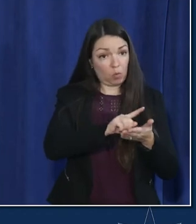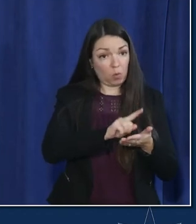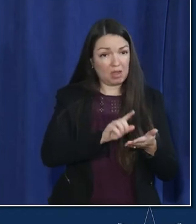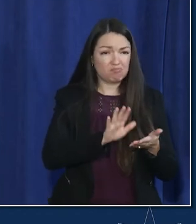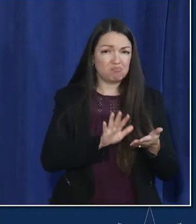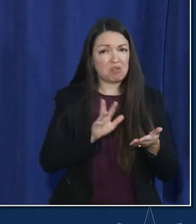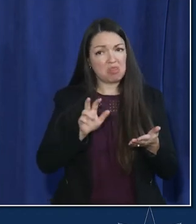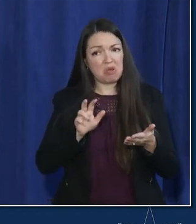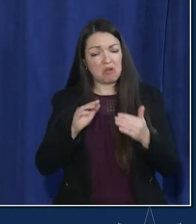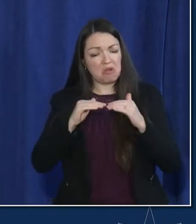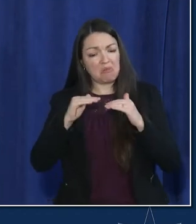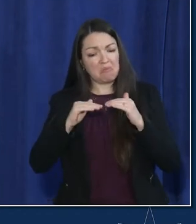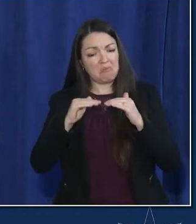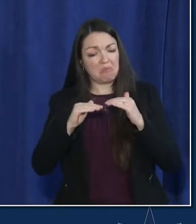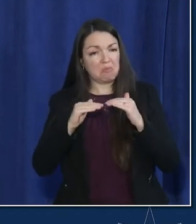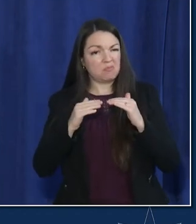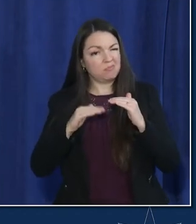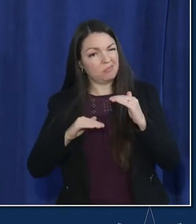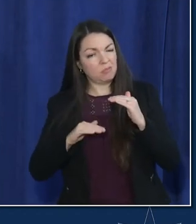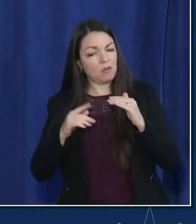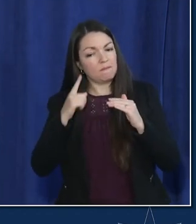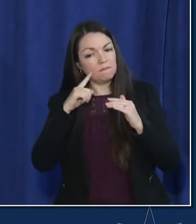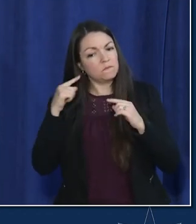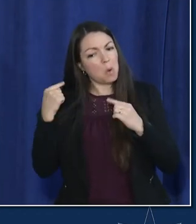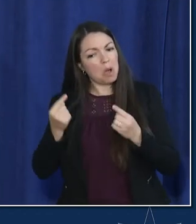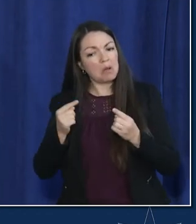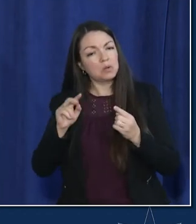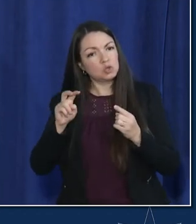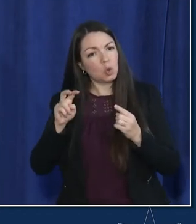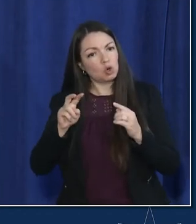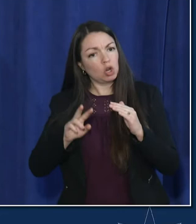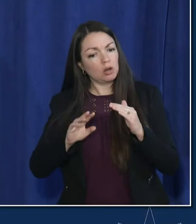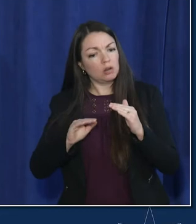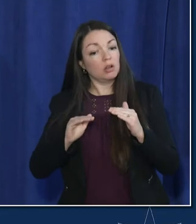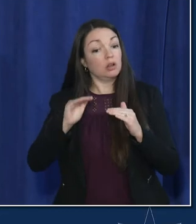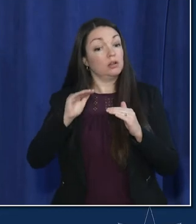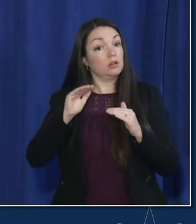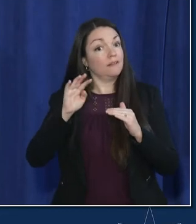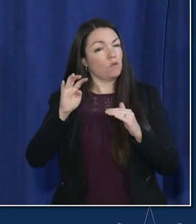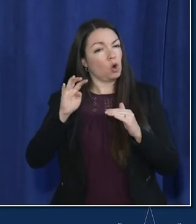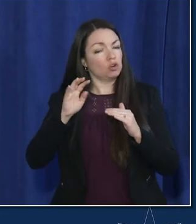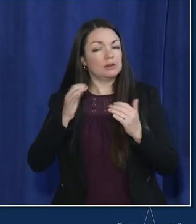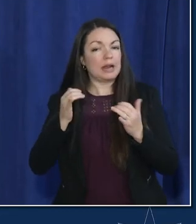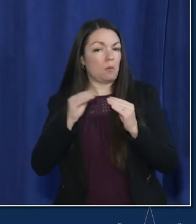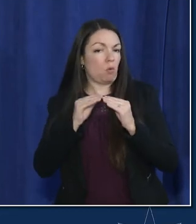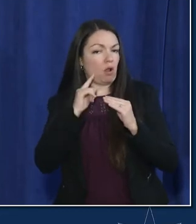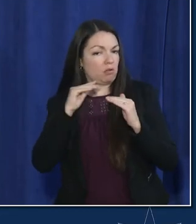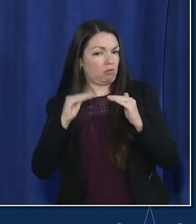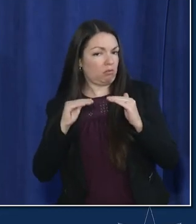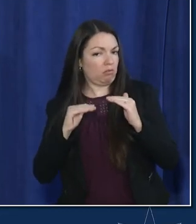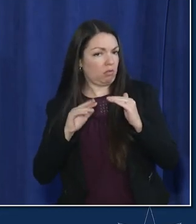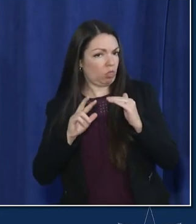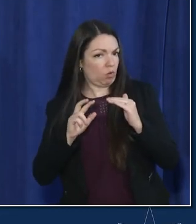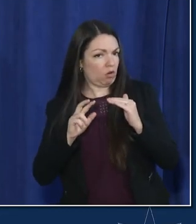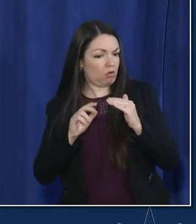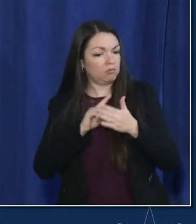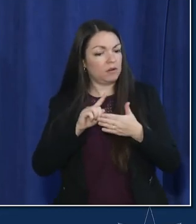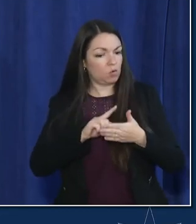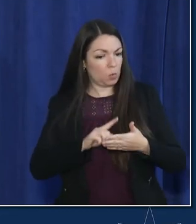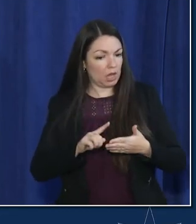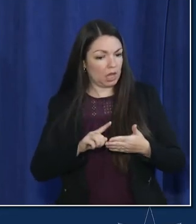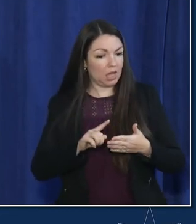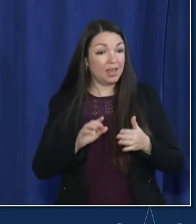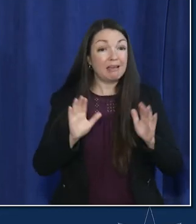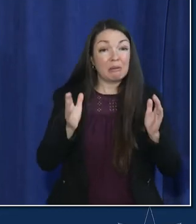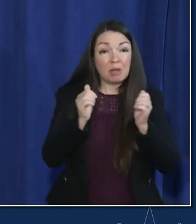about 200 for a while and then we went up to we would go up to 400 and then we were now closer to 300 that's per week versus 600